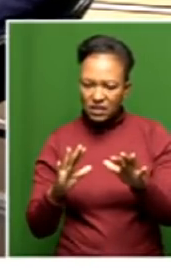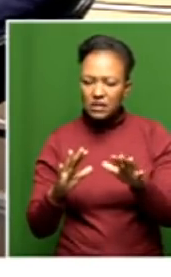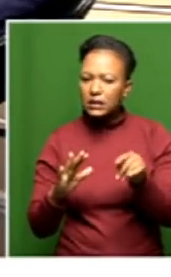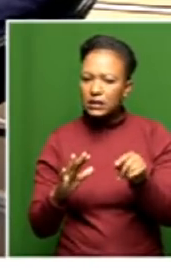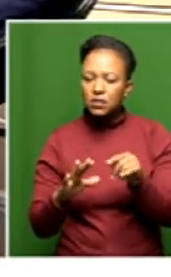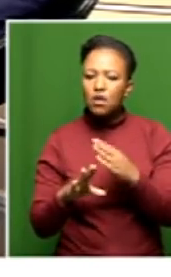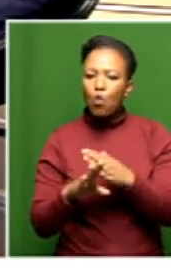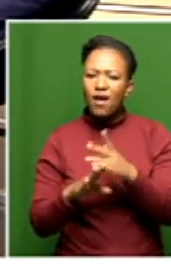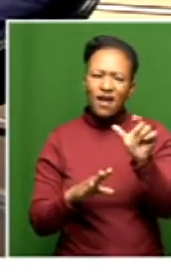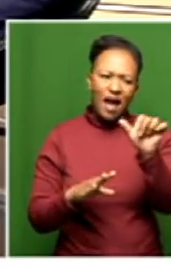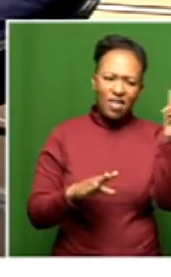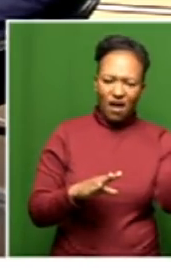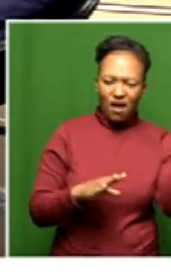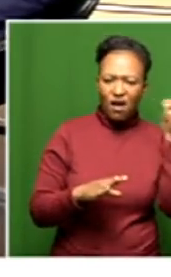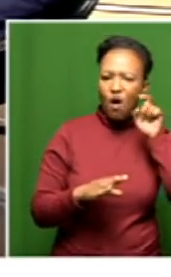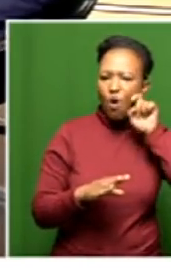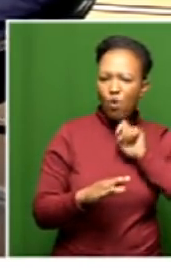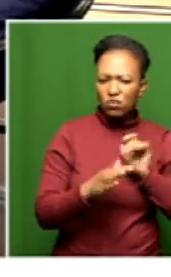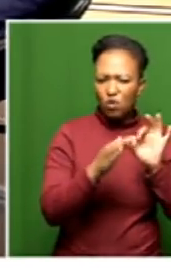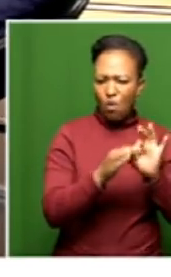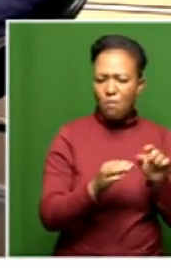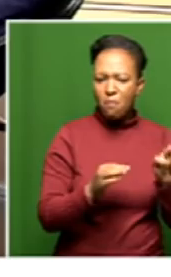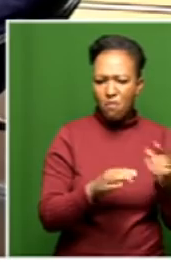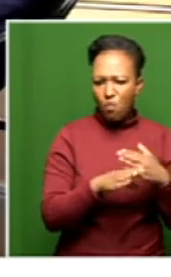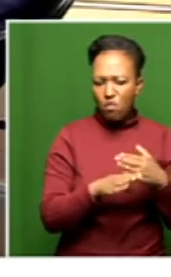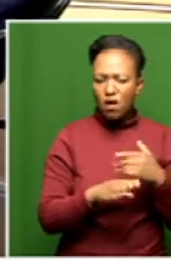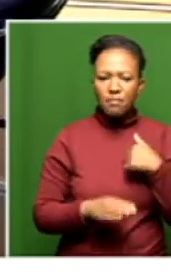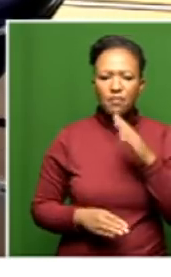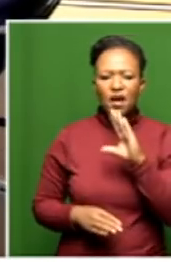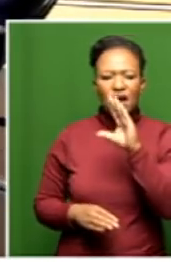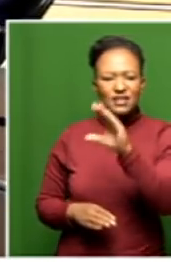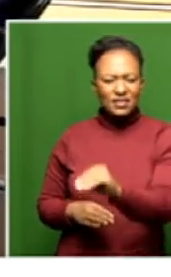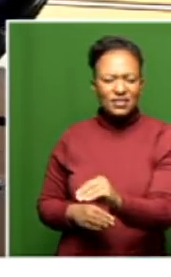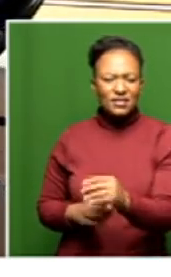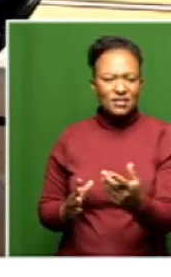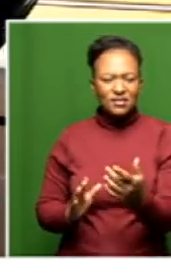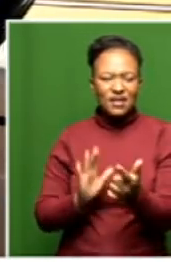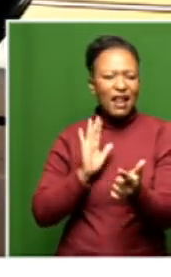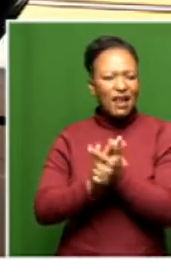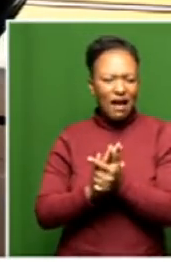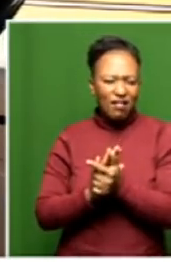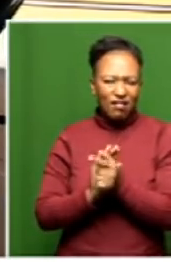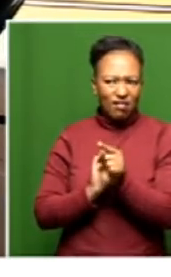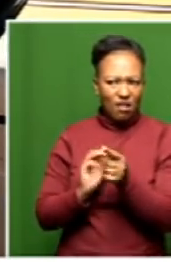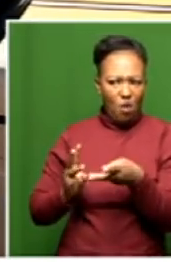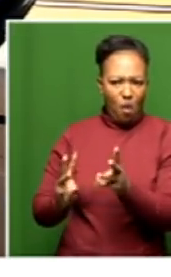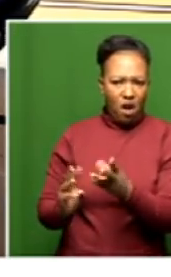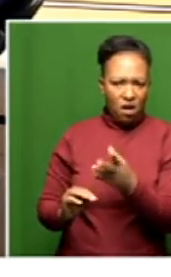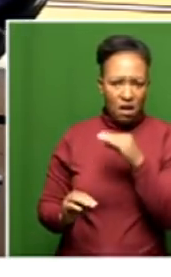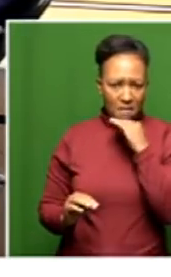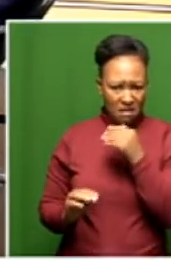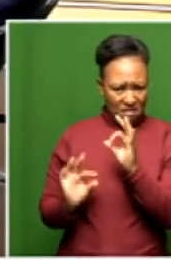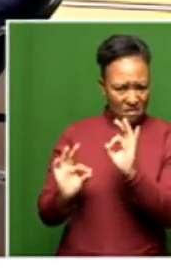the other facility. And I was asking about the legalities around that, whether it is